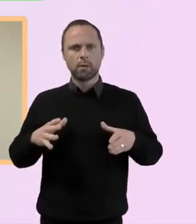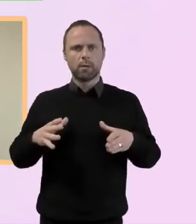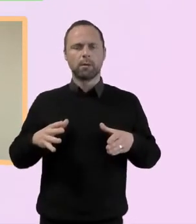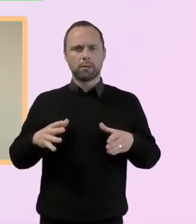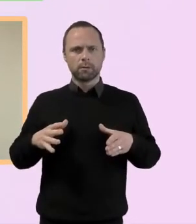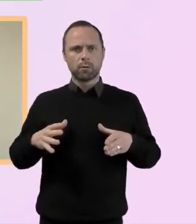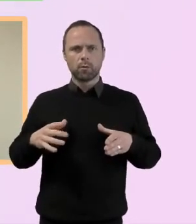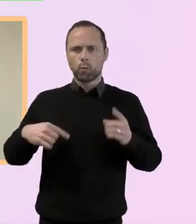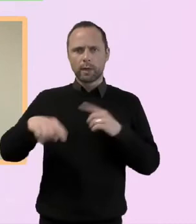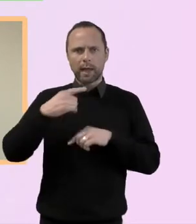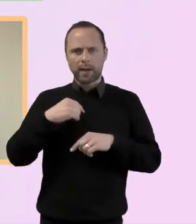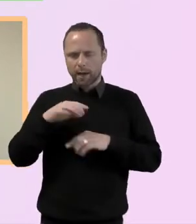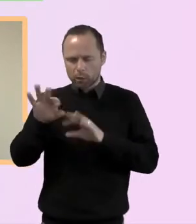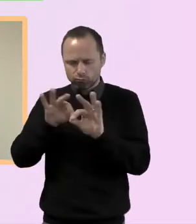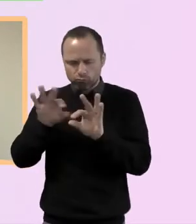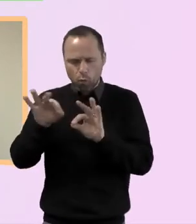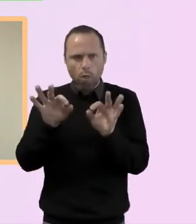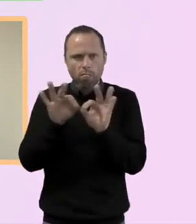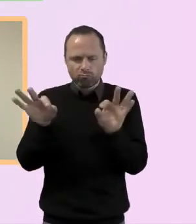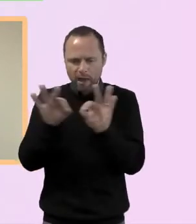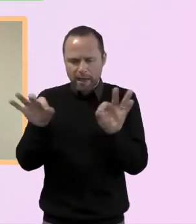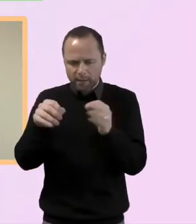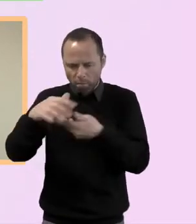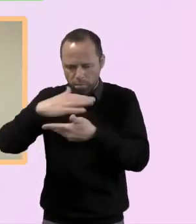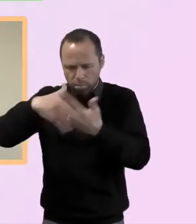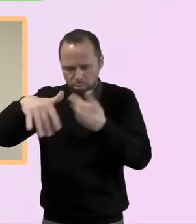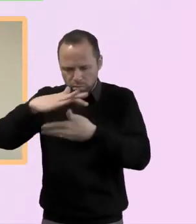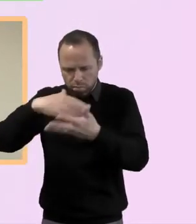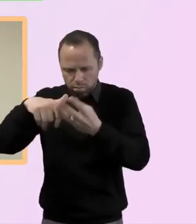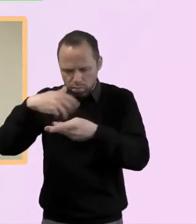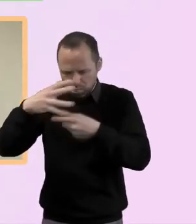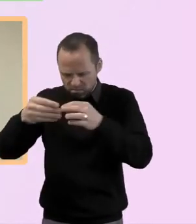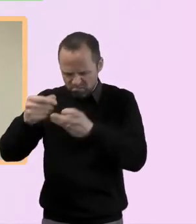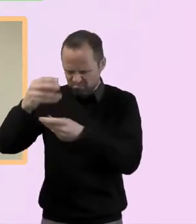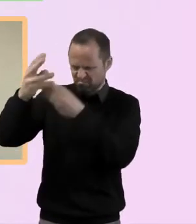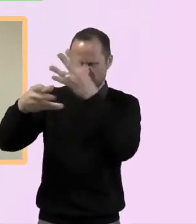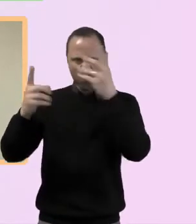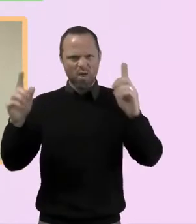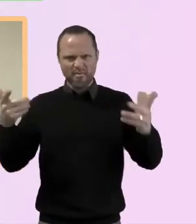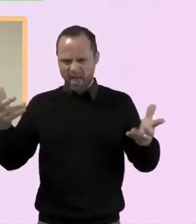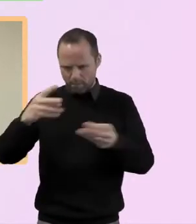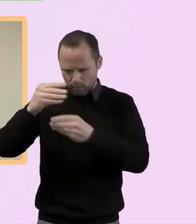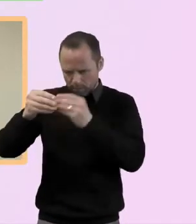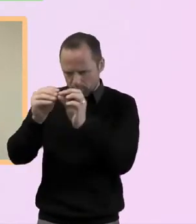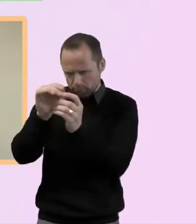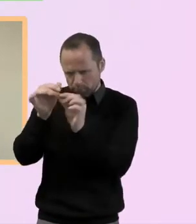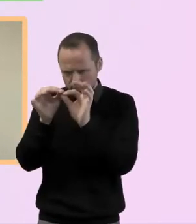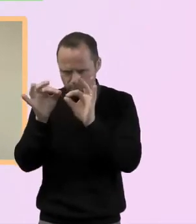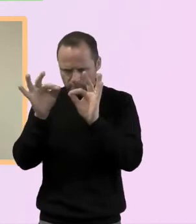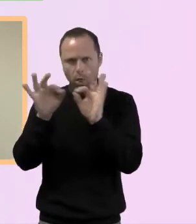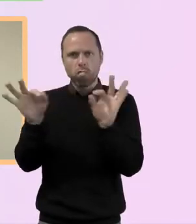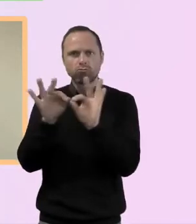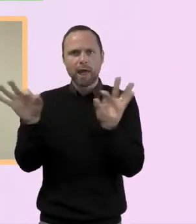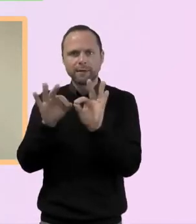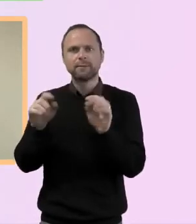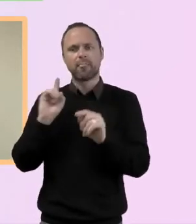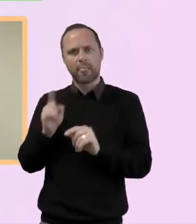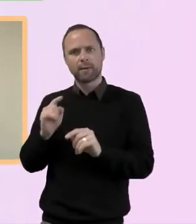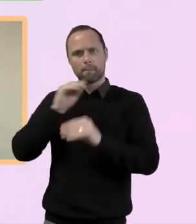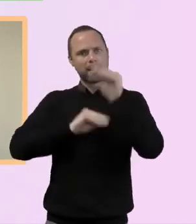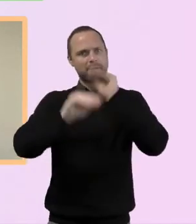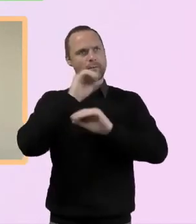some of those loose unravelling threads that are rapidly unravelling, it seems at the moment, and work with the spirit to